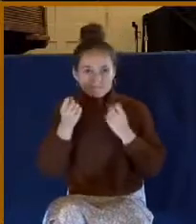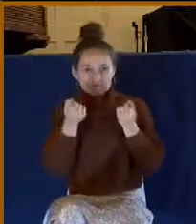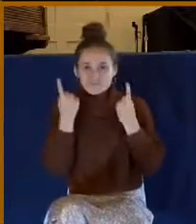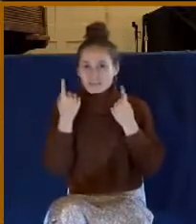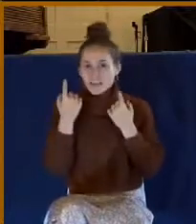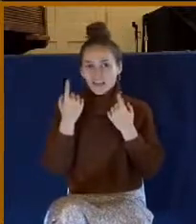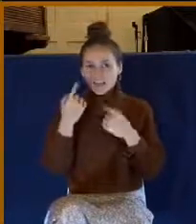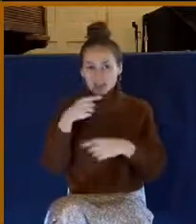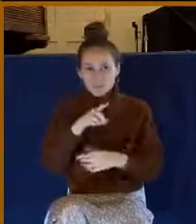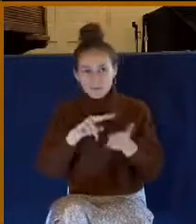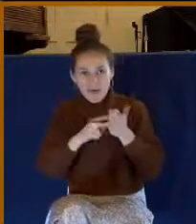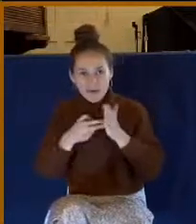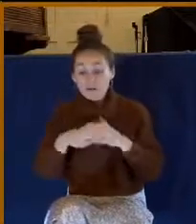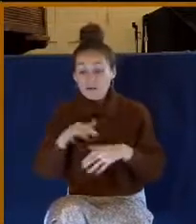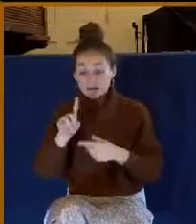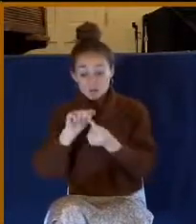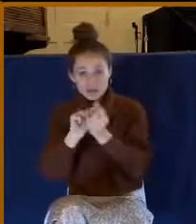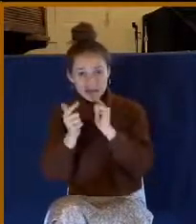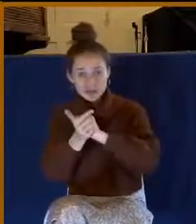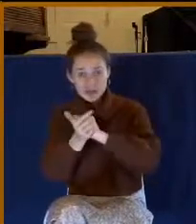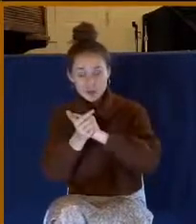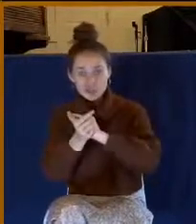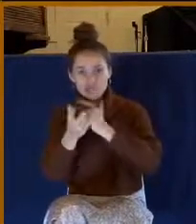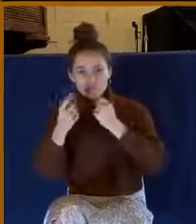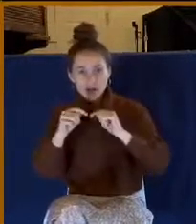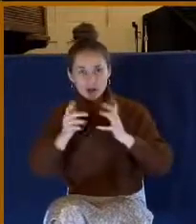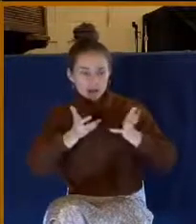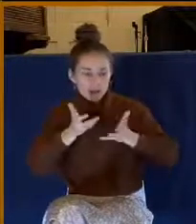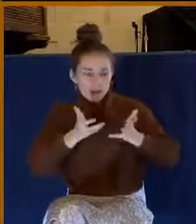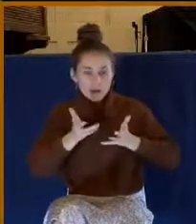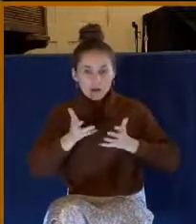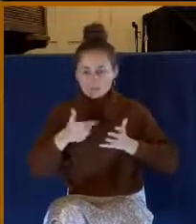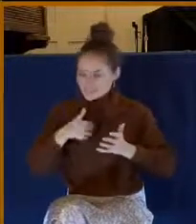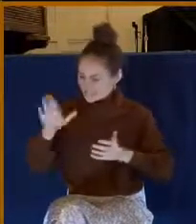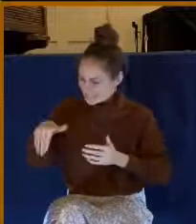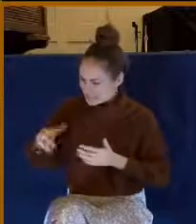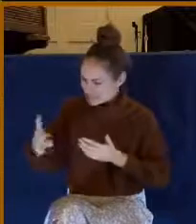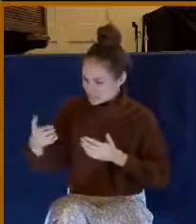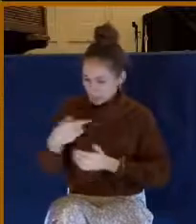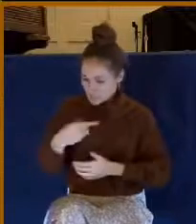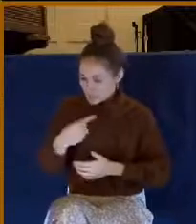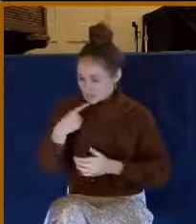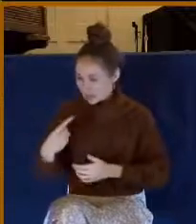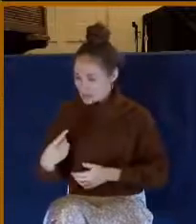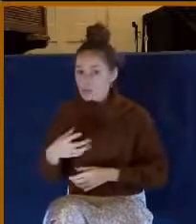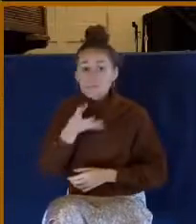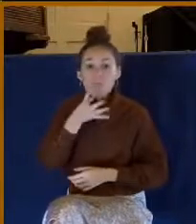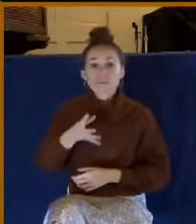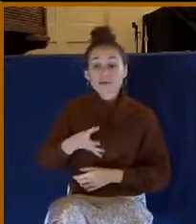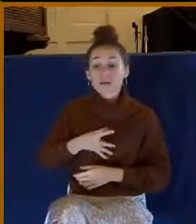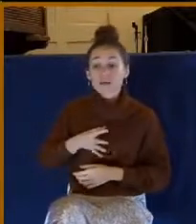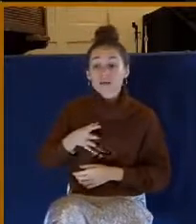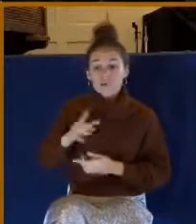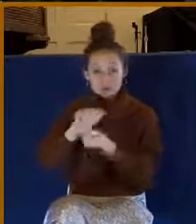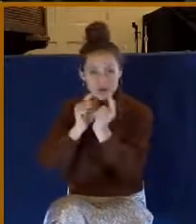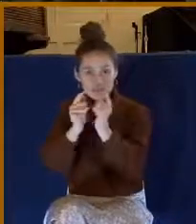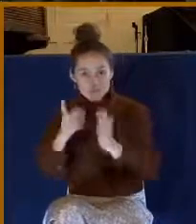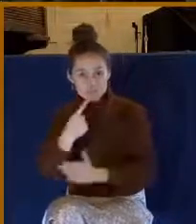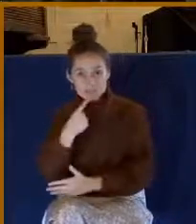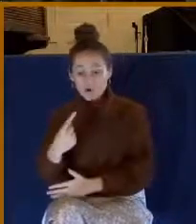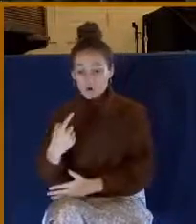the translator said, I asked him, I said, What is she saying to me? And the translator said, She's saying, We need water. We need water.